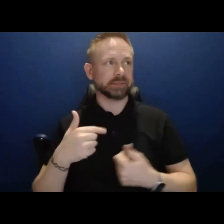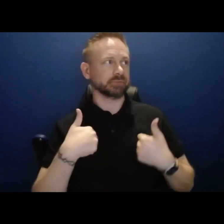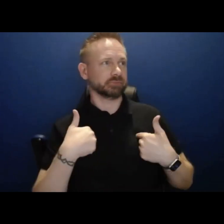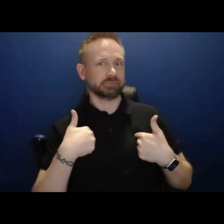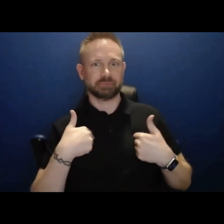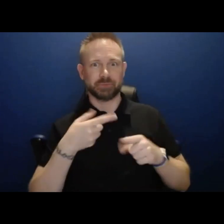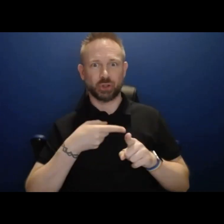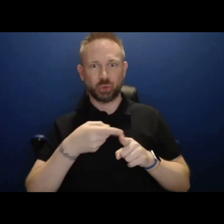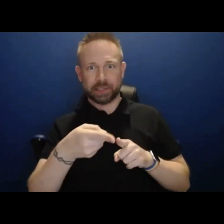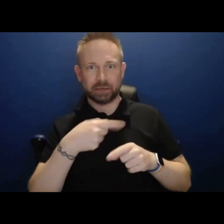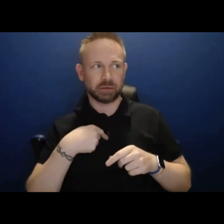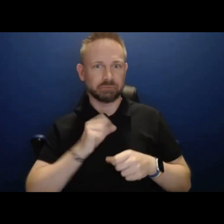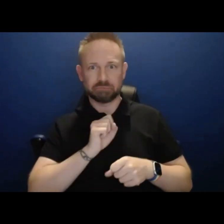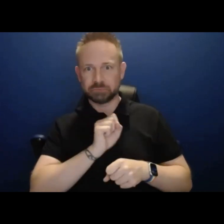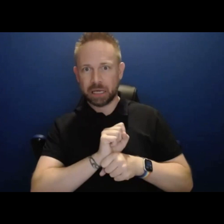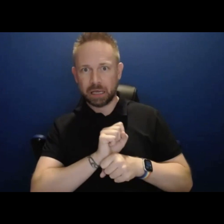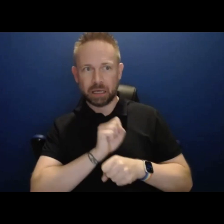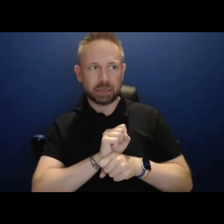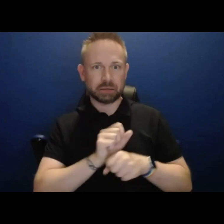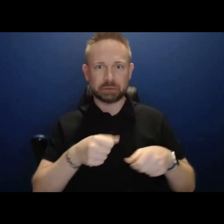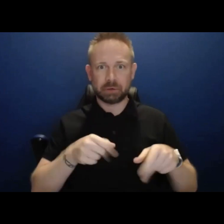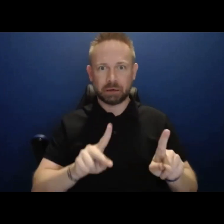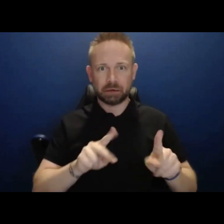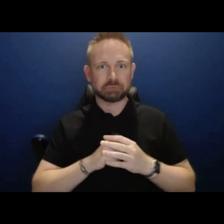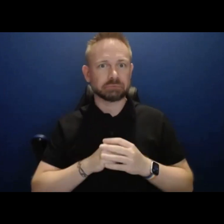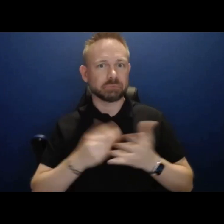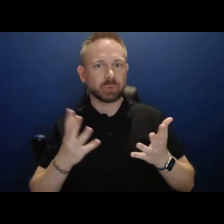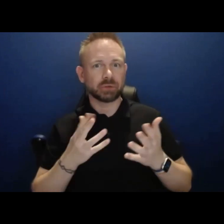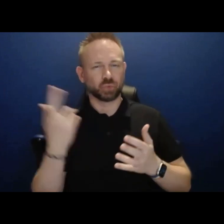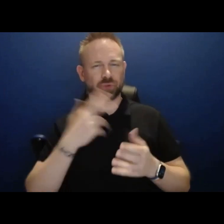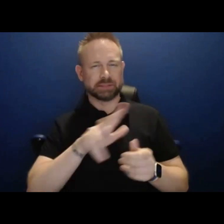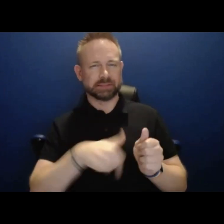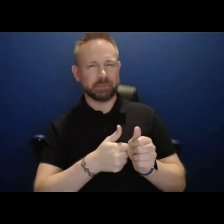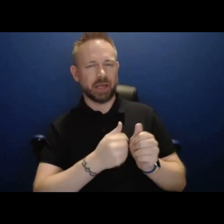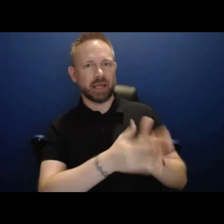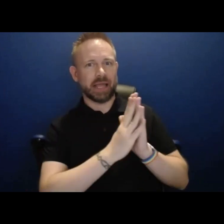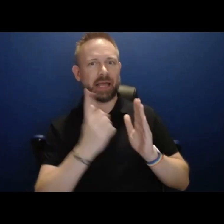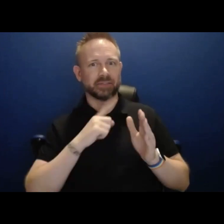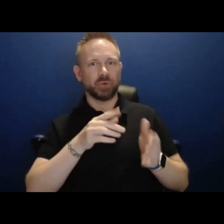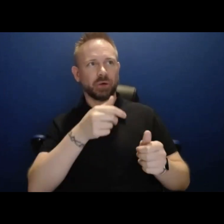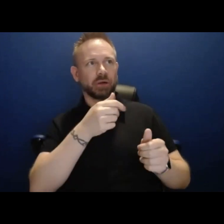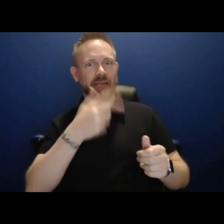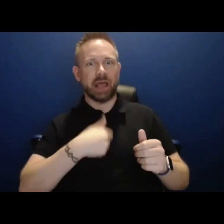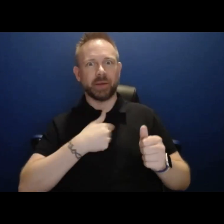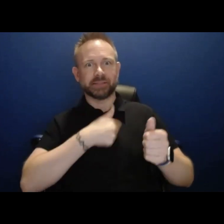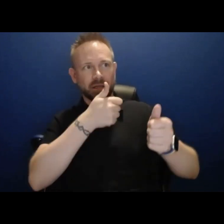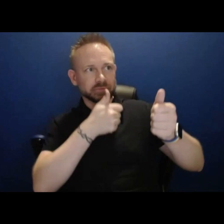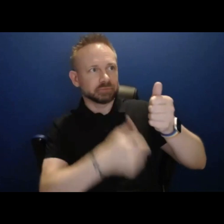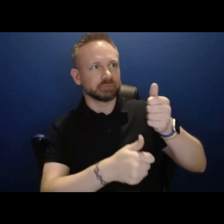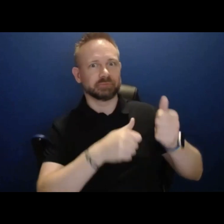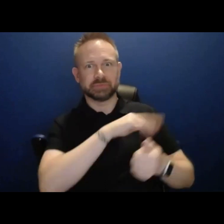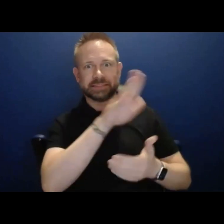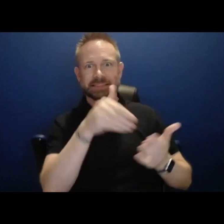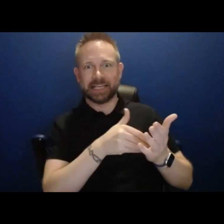options or opportunities when you come to the, you know, quote unquote, the center. And, and, many would have